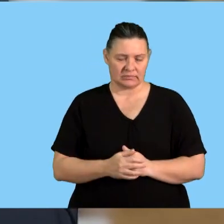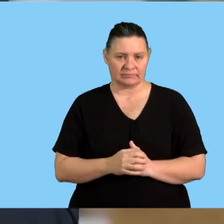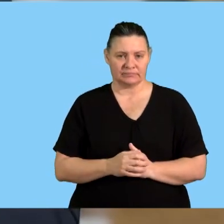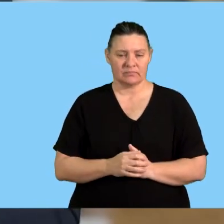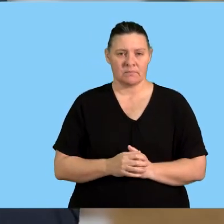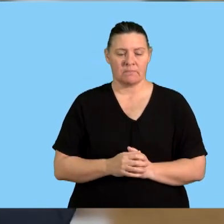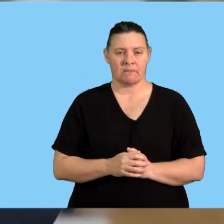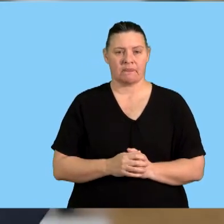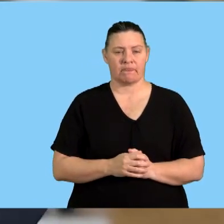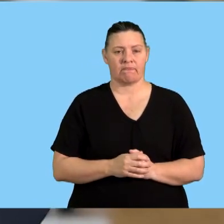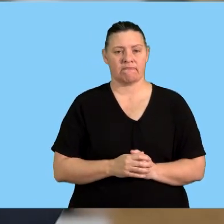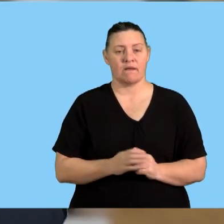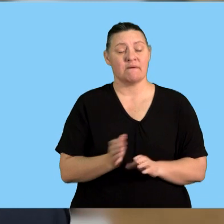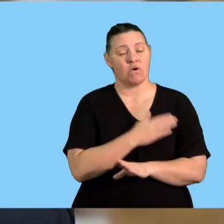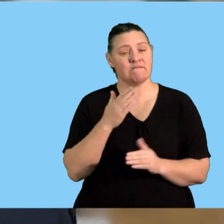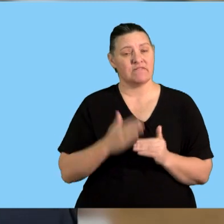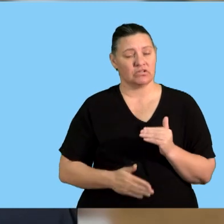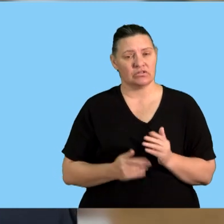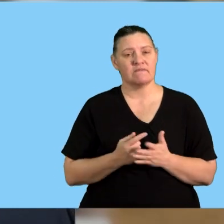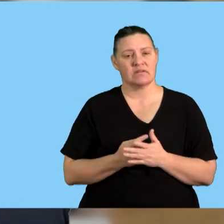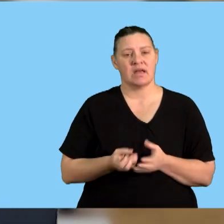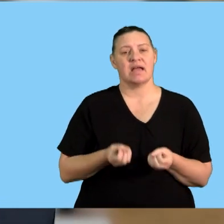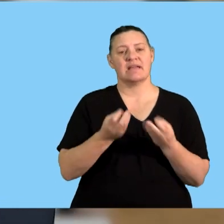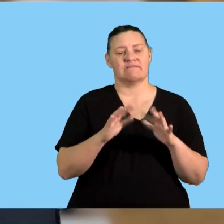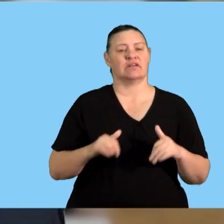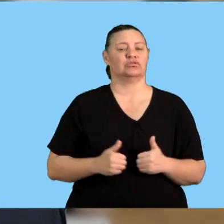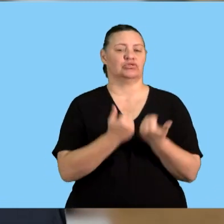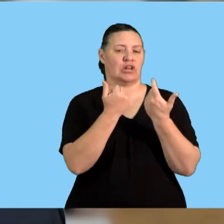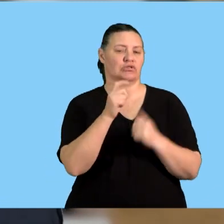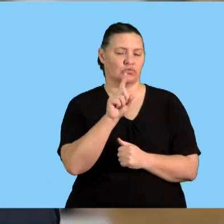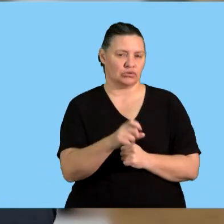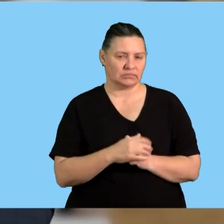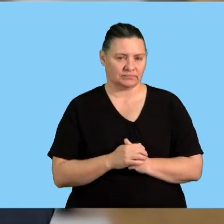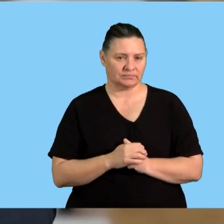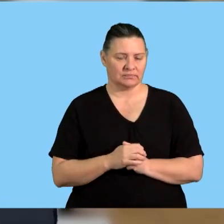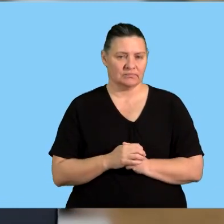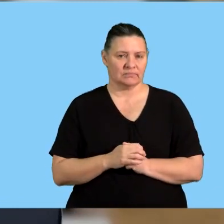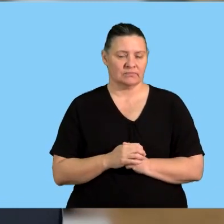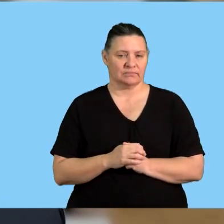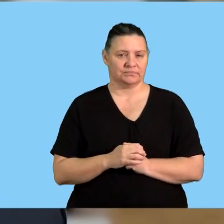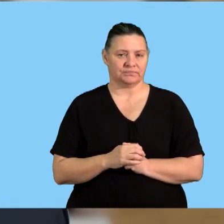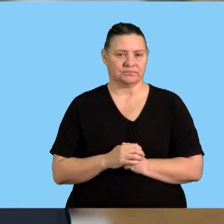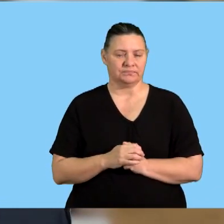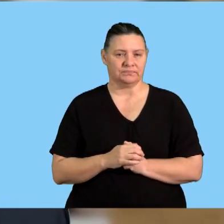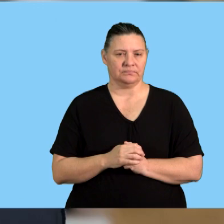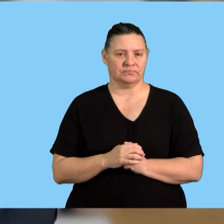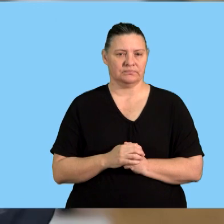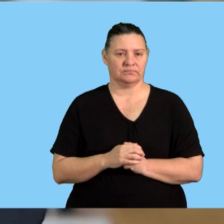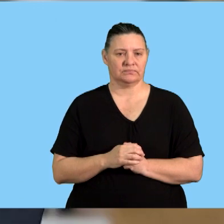these type of questions now guys just before I end off our lesson let me leave you with something some homework for this